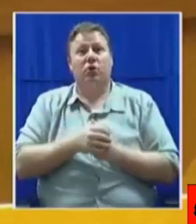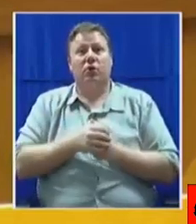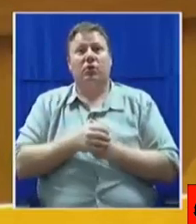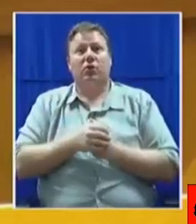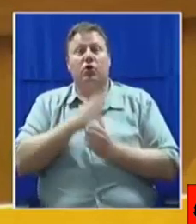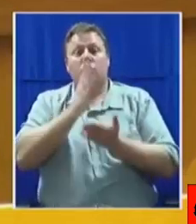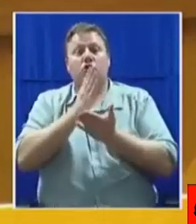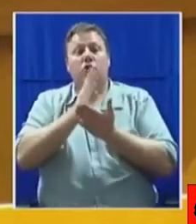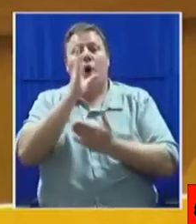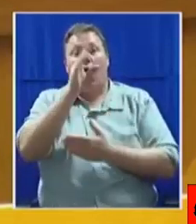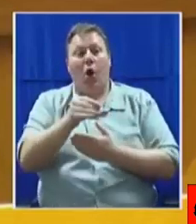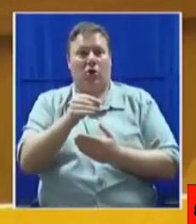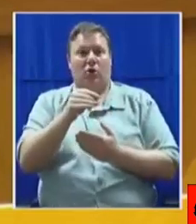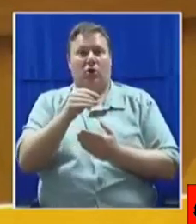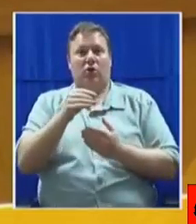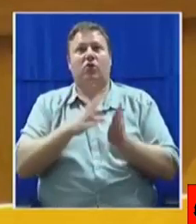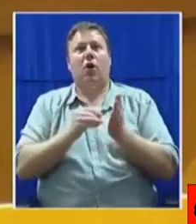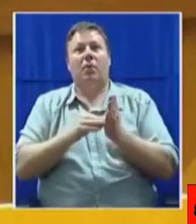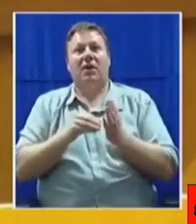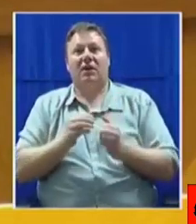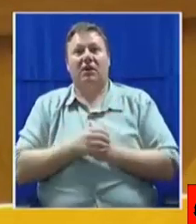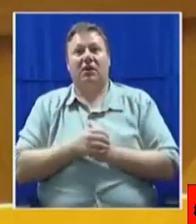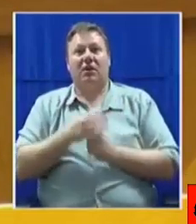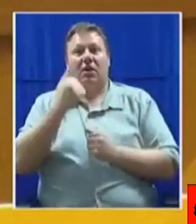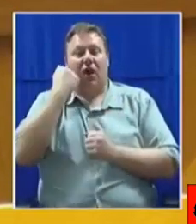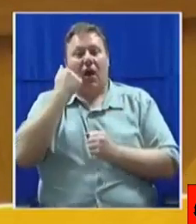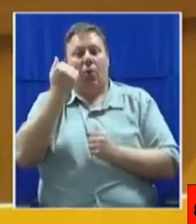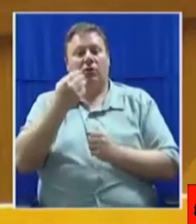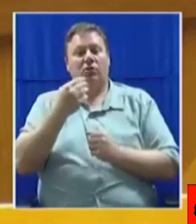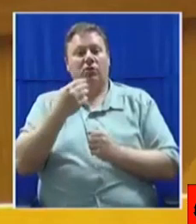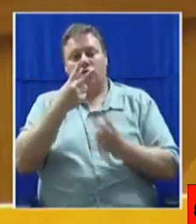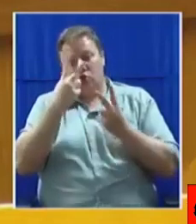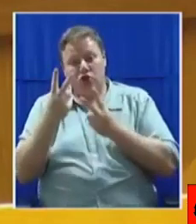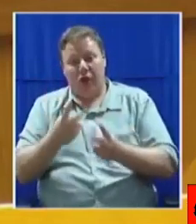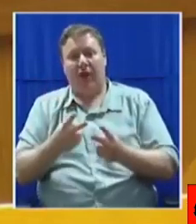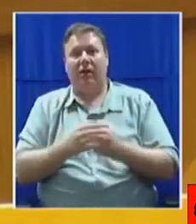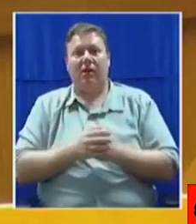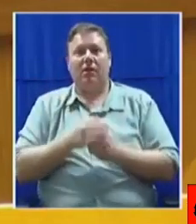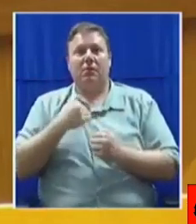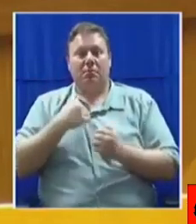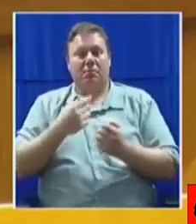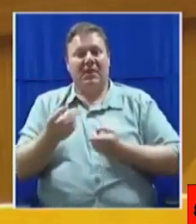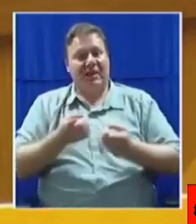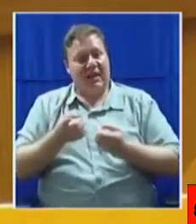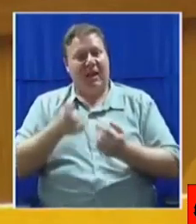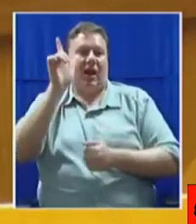copy and said, I'd like to reflect on it and I'll deal with it later.